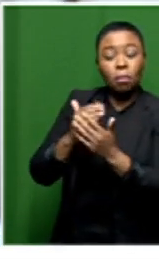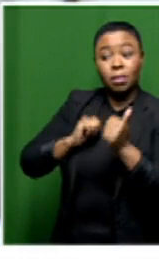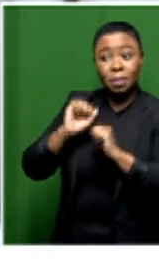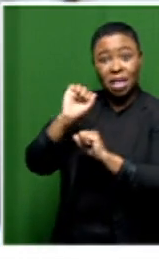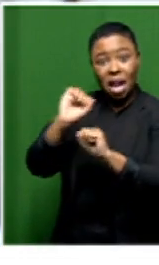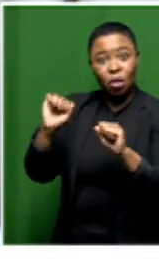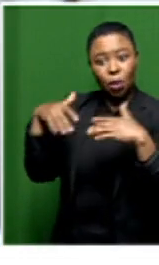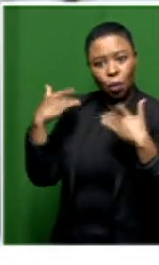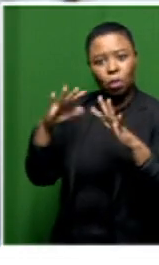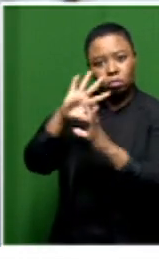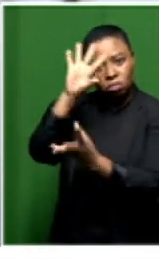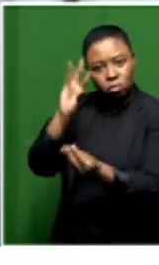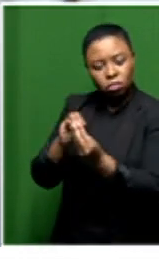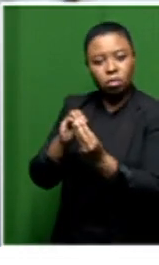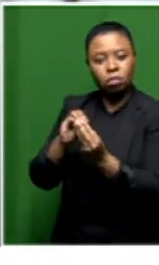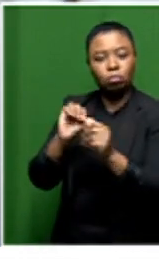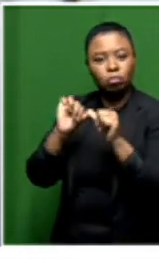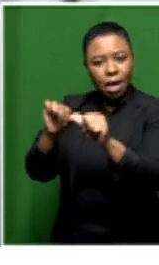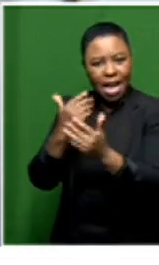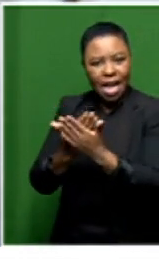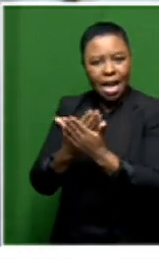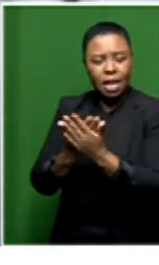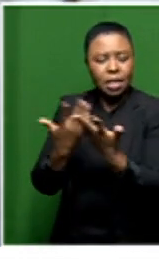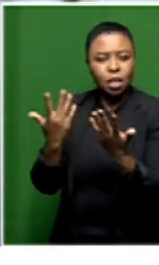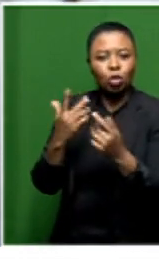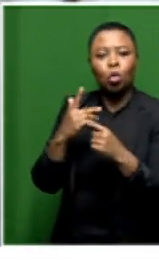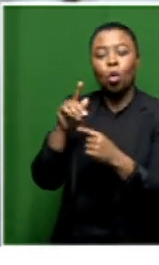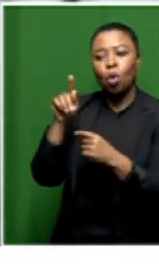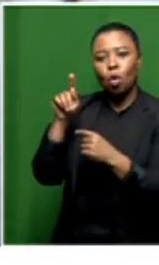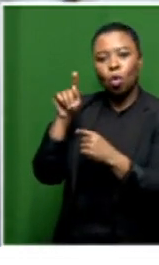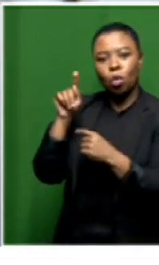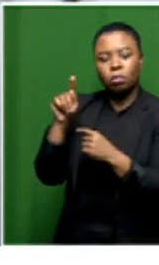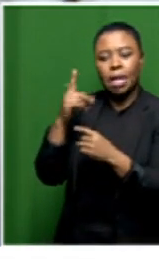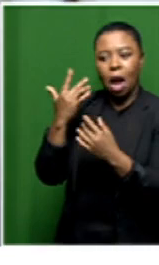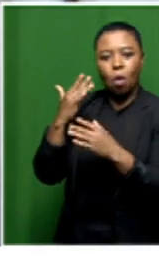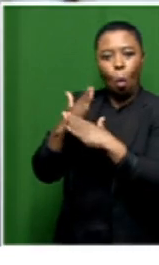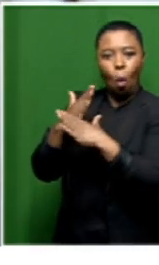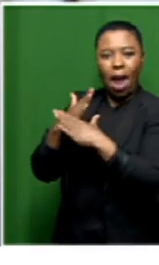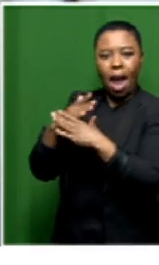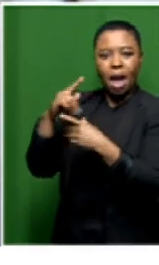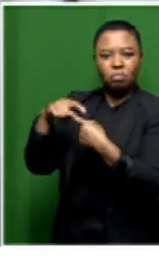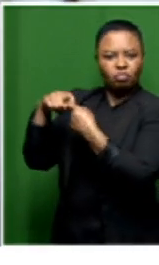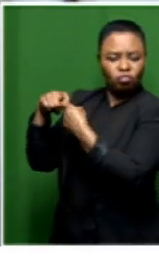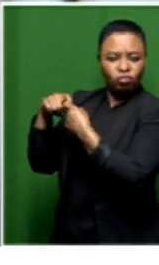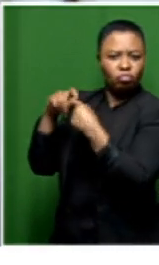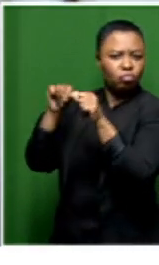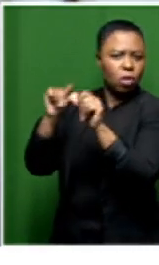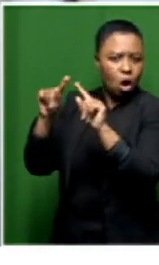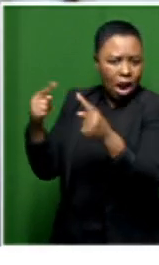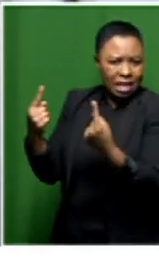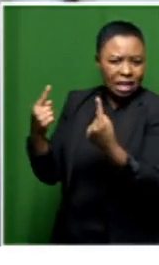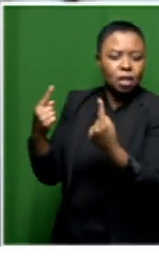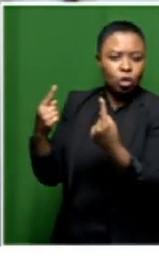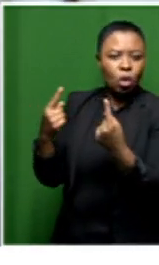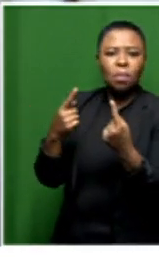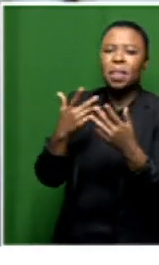functions all together uh in terms of being medically boarded from work um is there a case